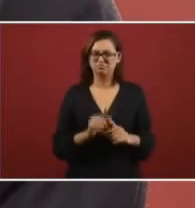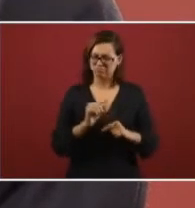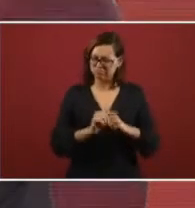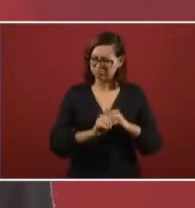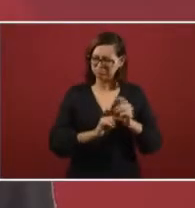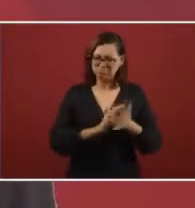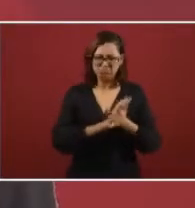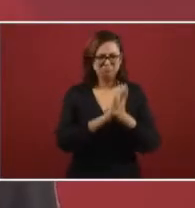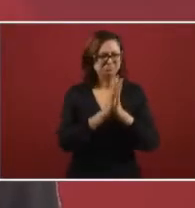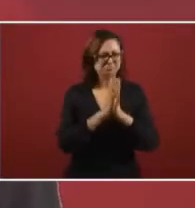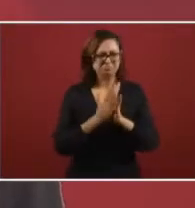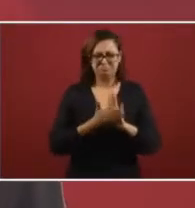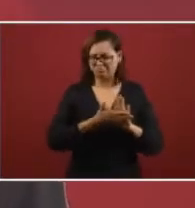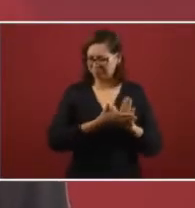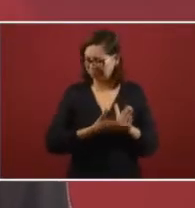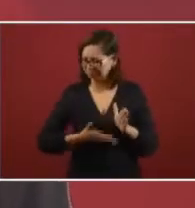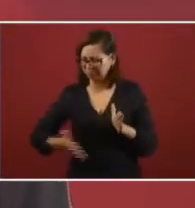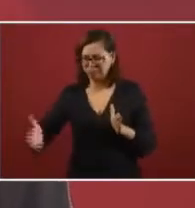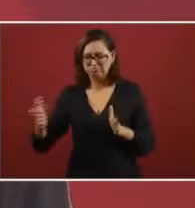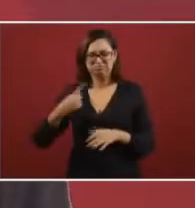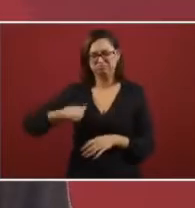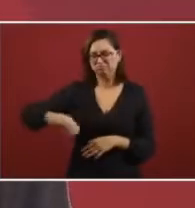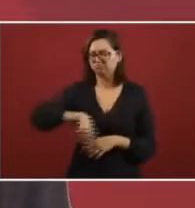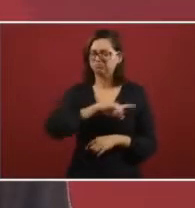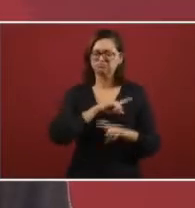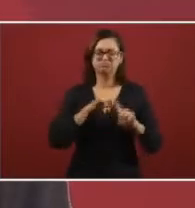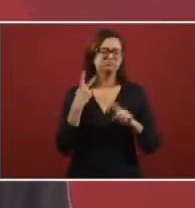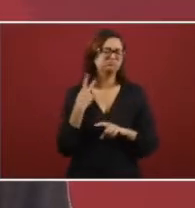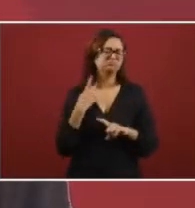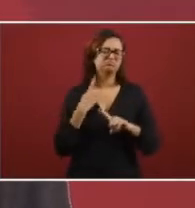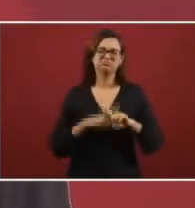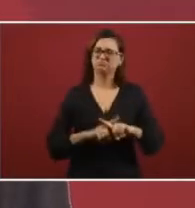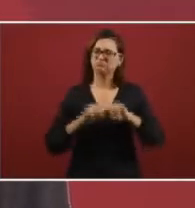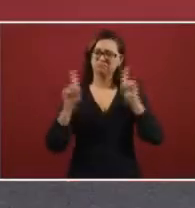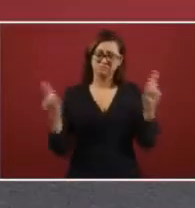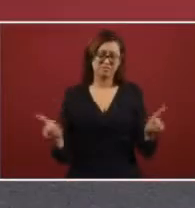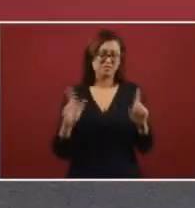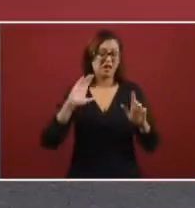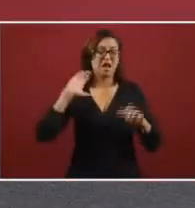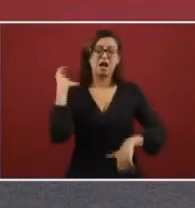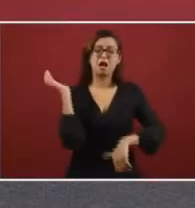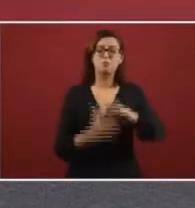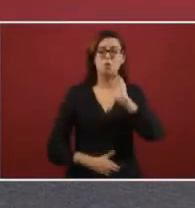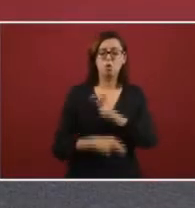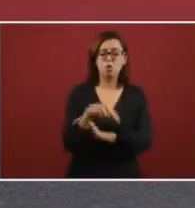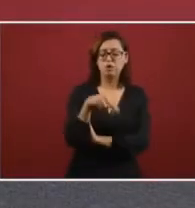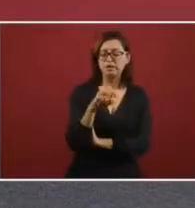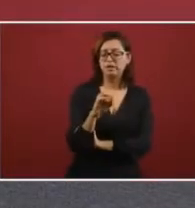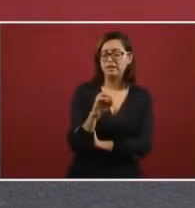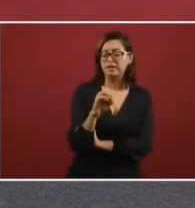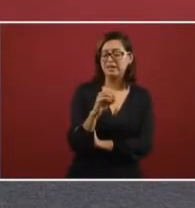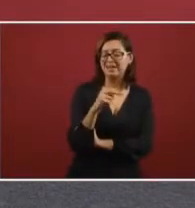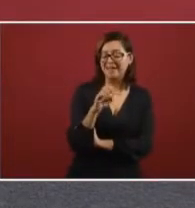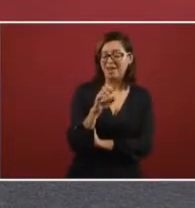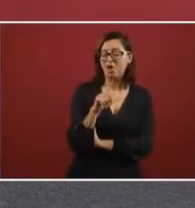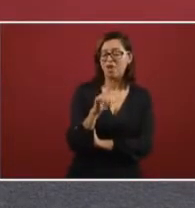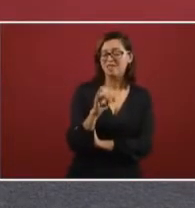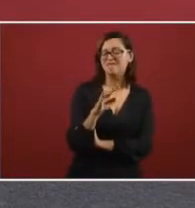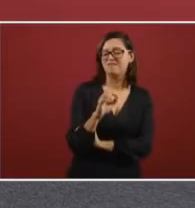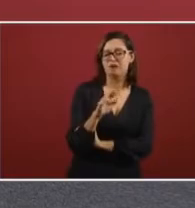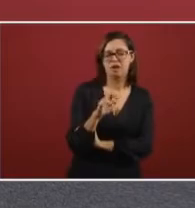we are not going to apply the same politics as the neoliberals.